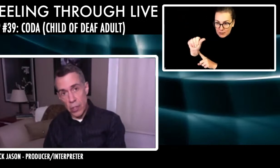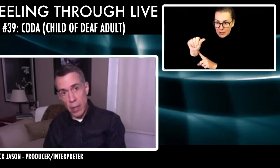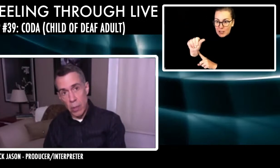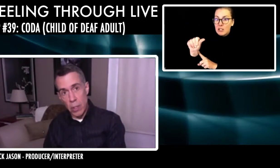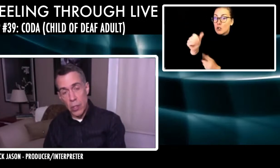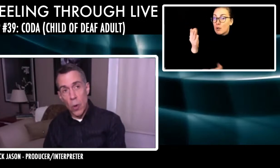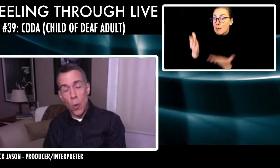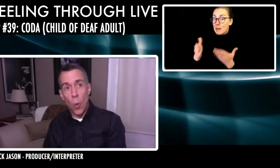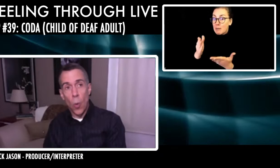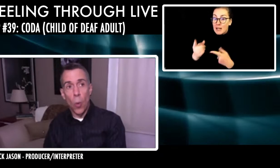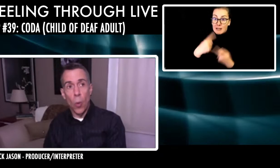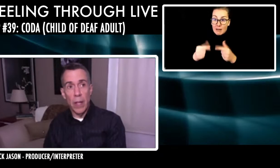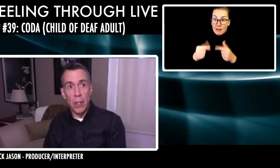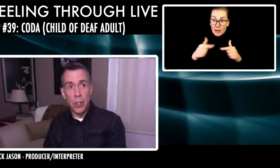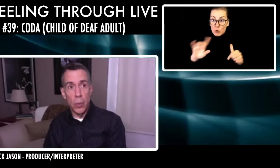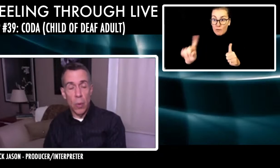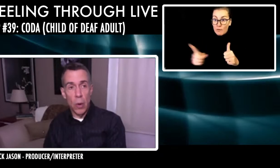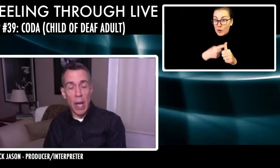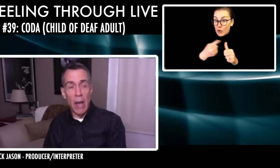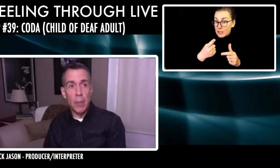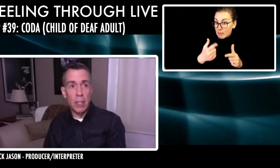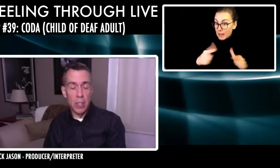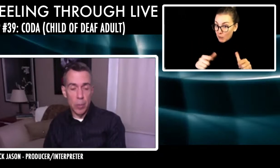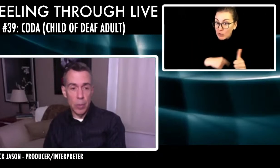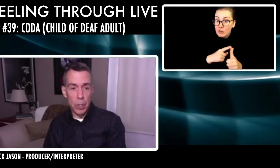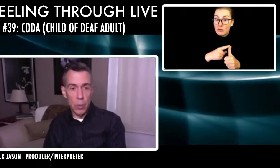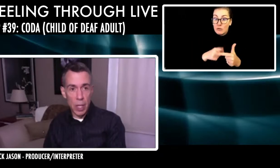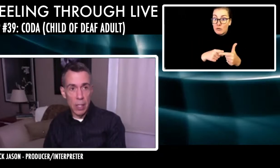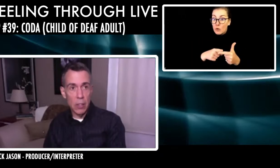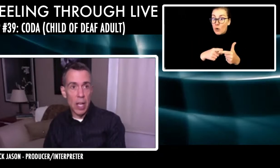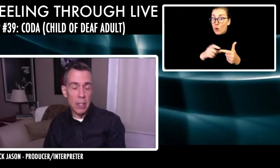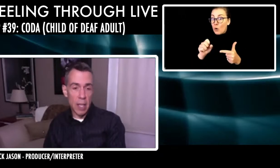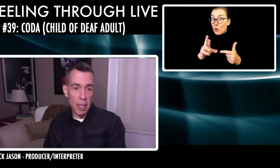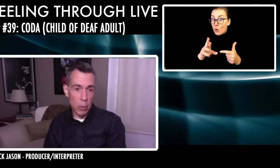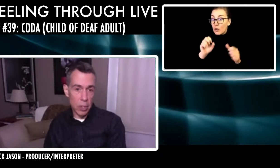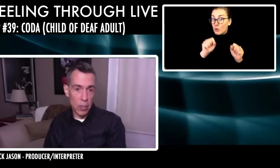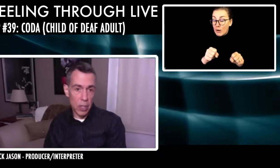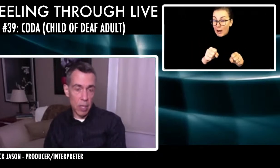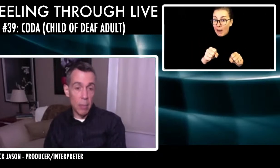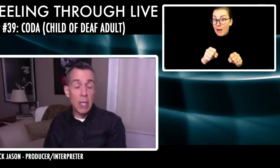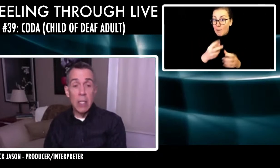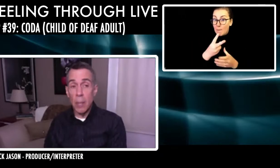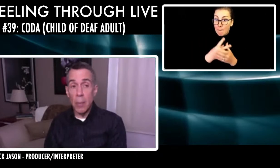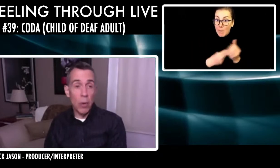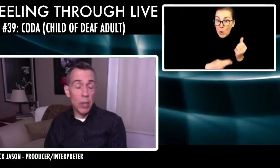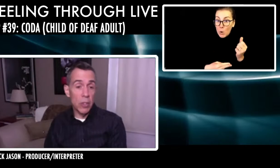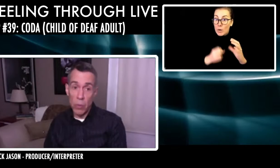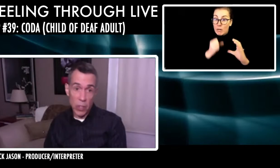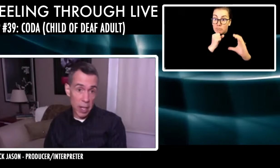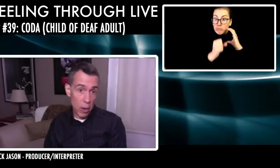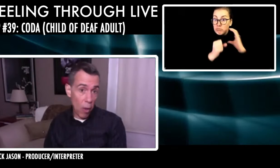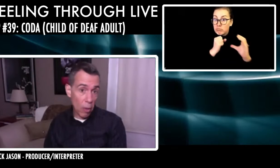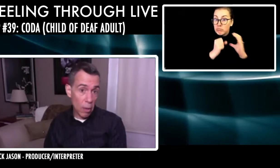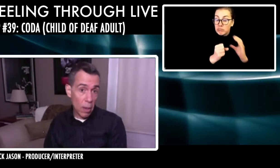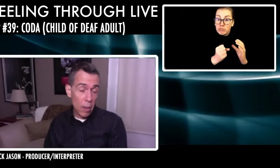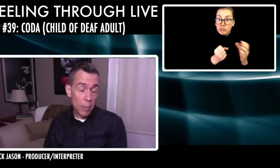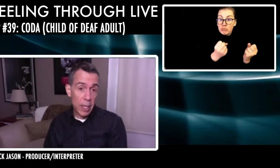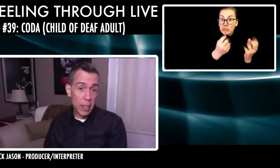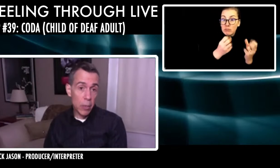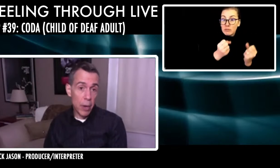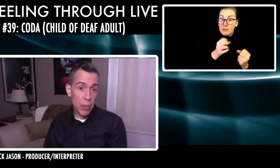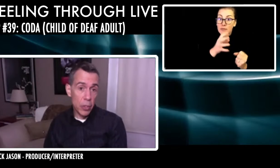is your first language or that you have the abilities to use English and sign language at the same time. Some codas don't sign at all